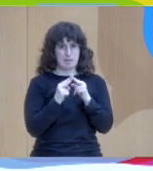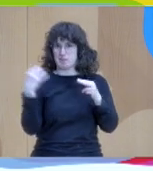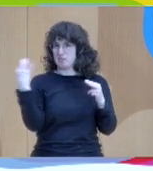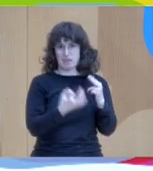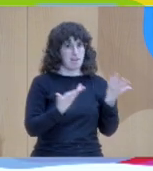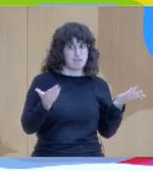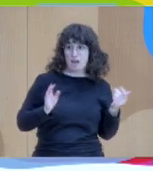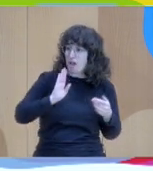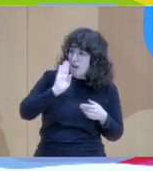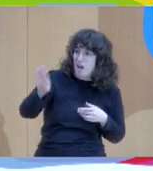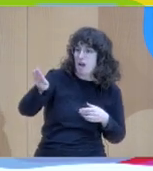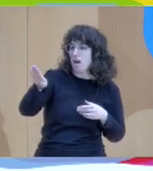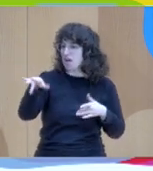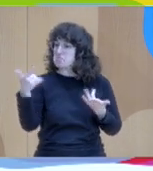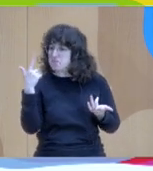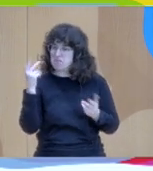anew.